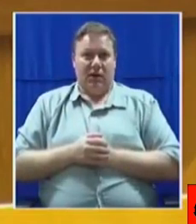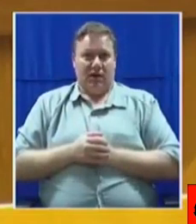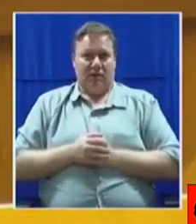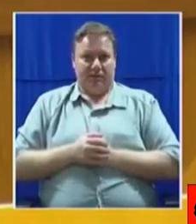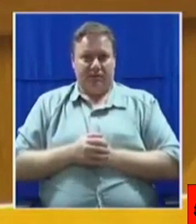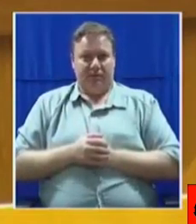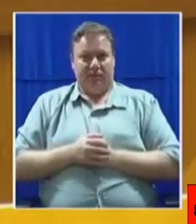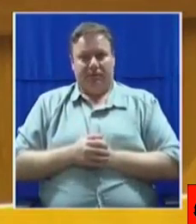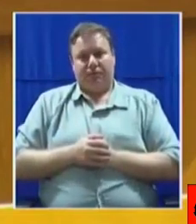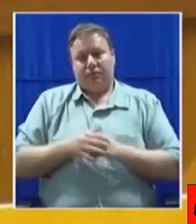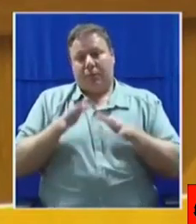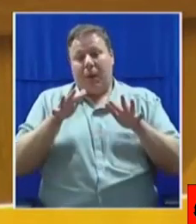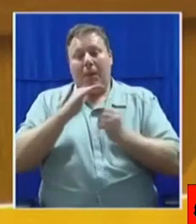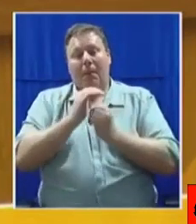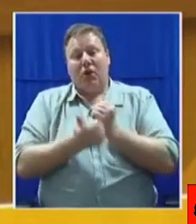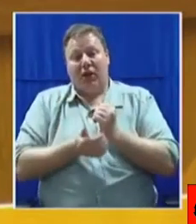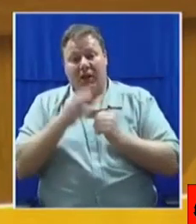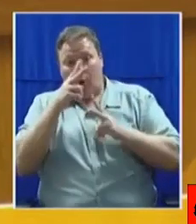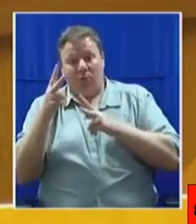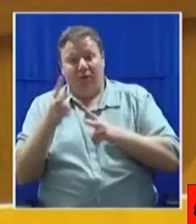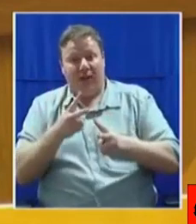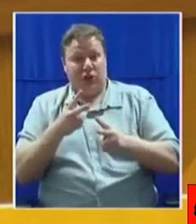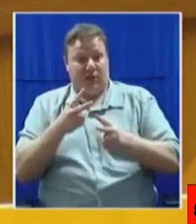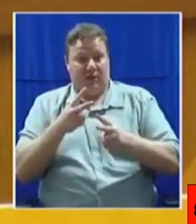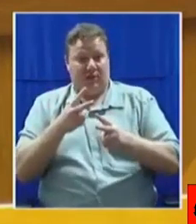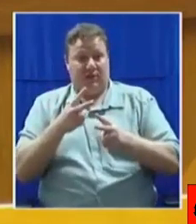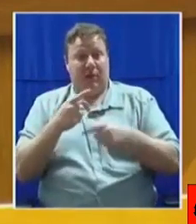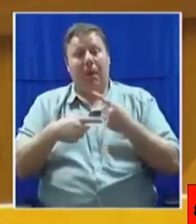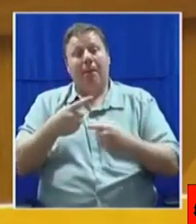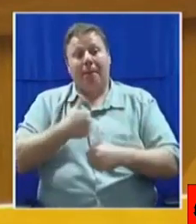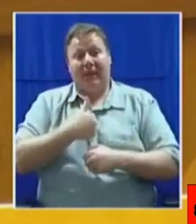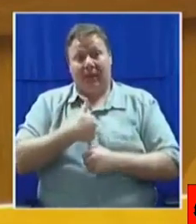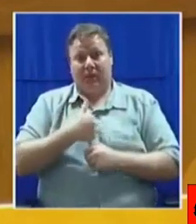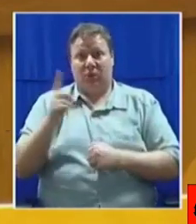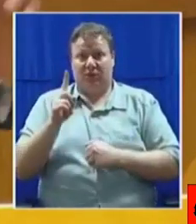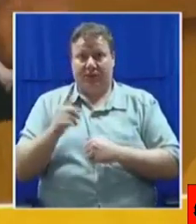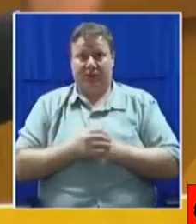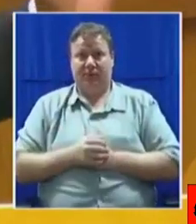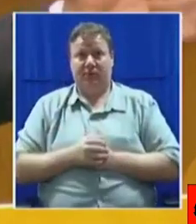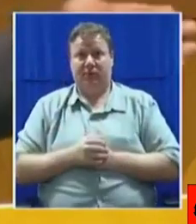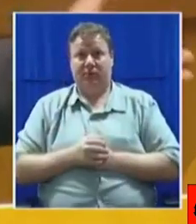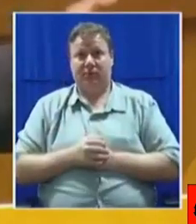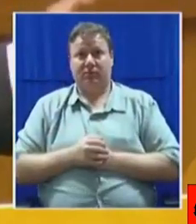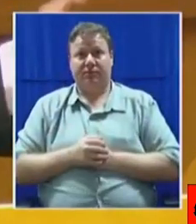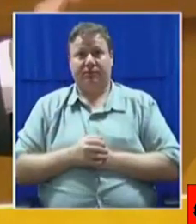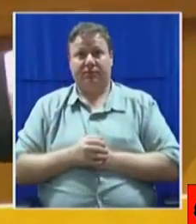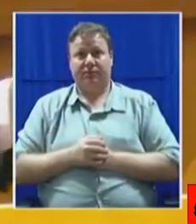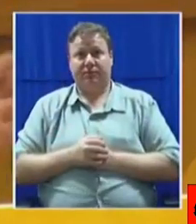protector against me was that when